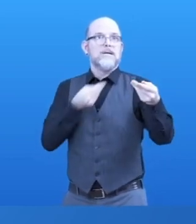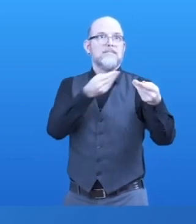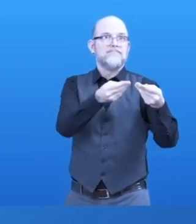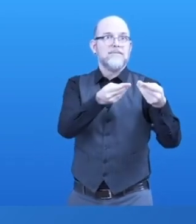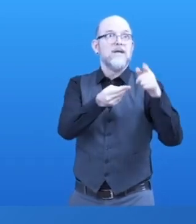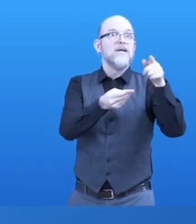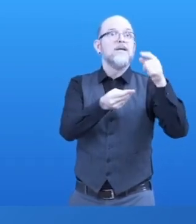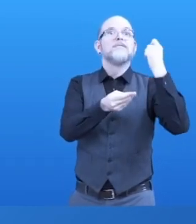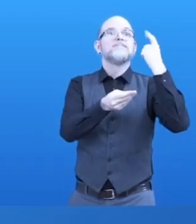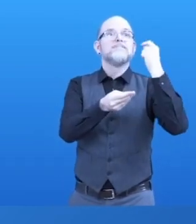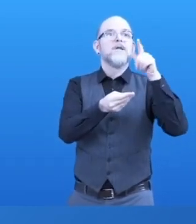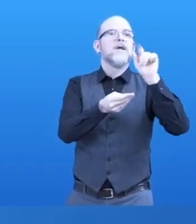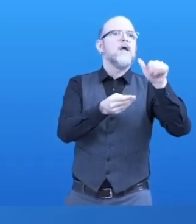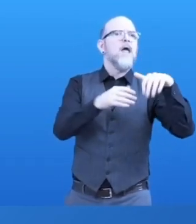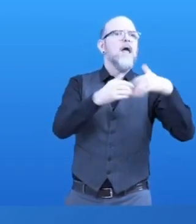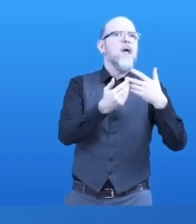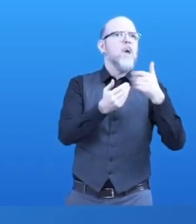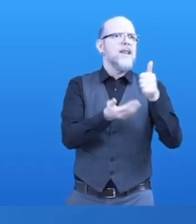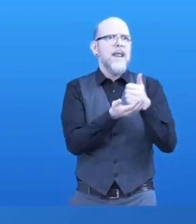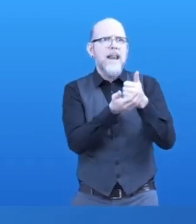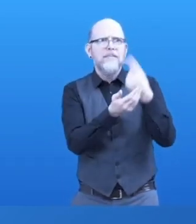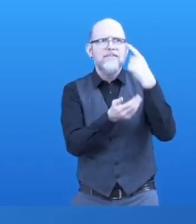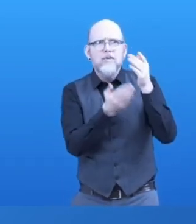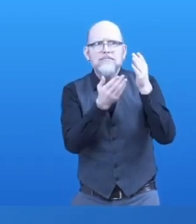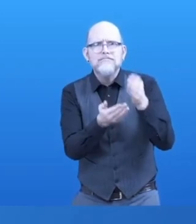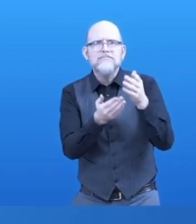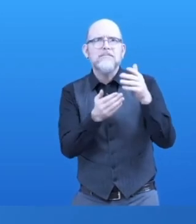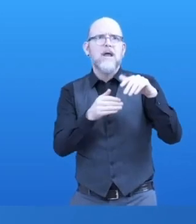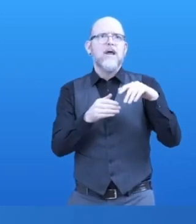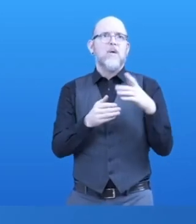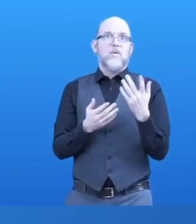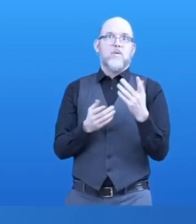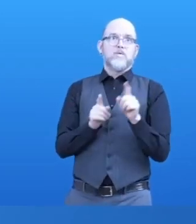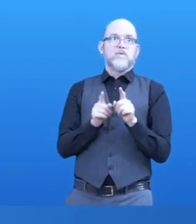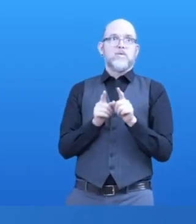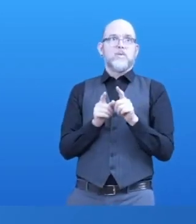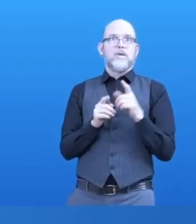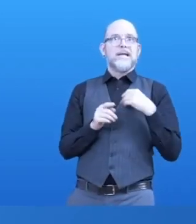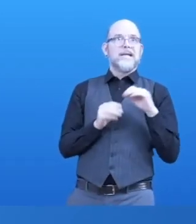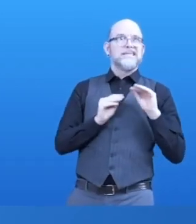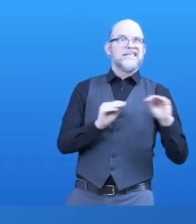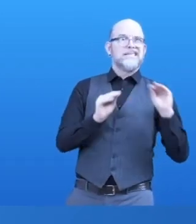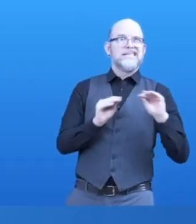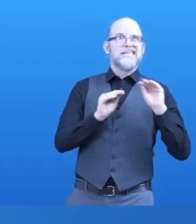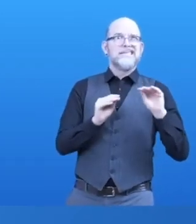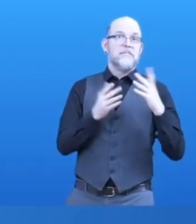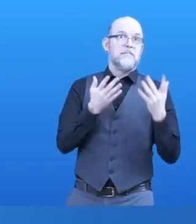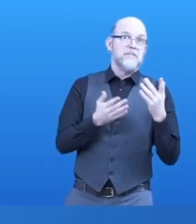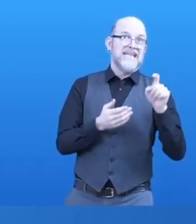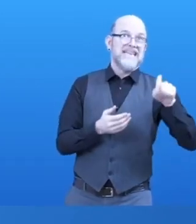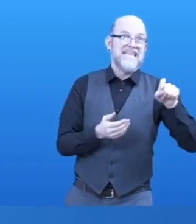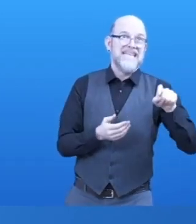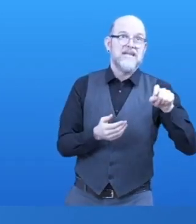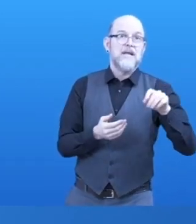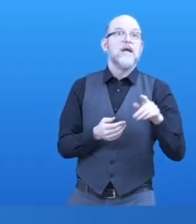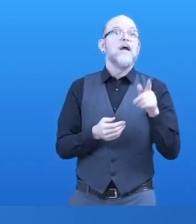Similarly, many products require some level of training. Different training models are available, and increasingly we see online training as an